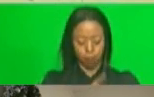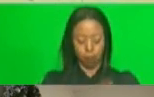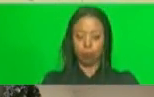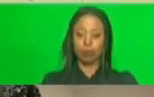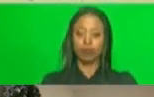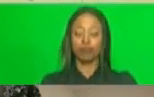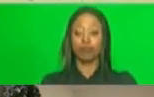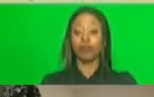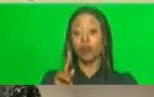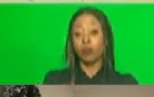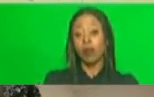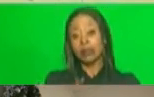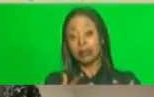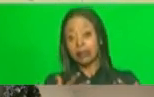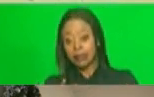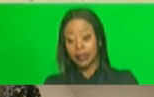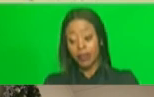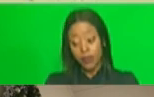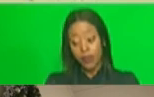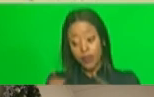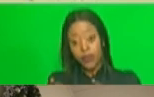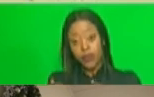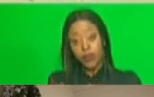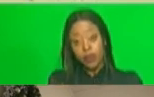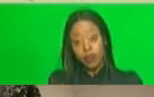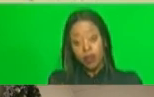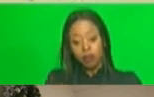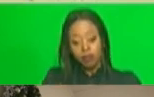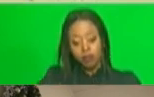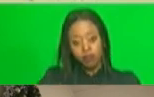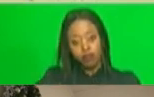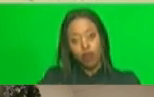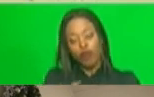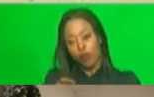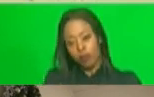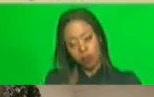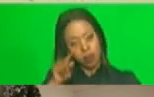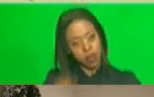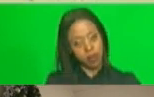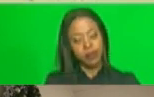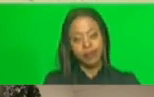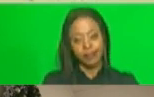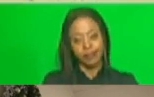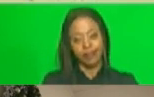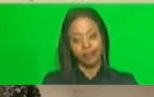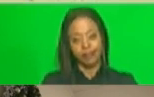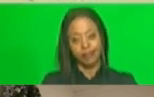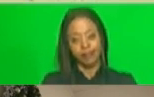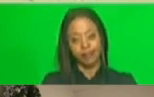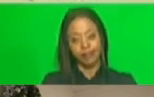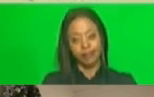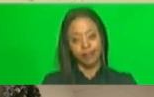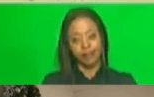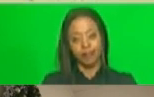To get hazardous pesticides off the street, we now